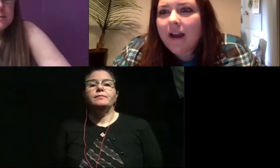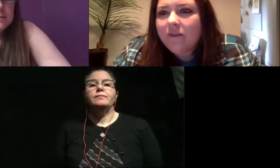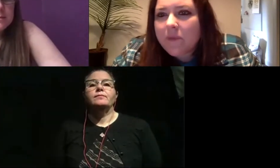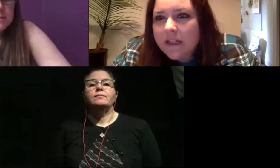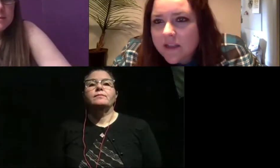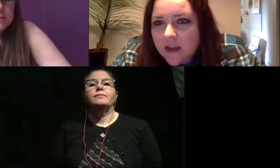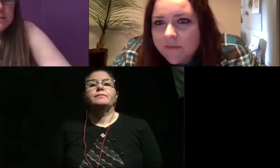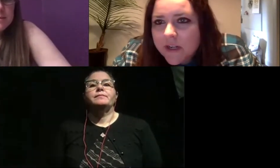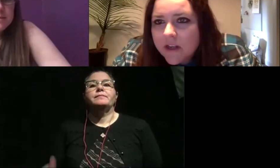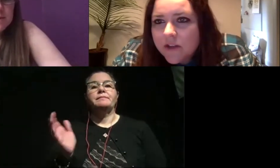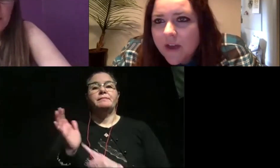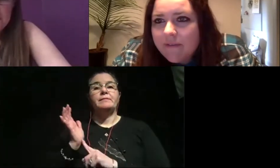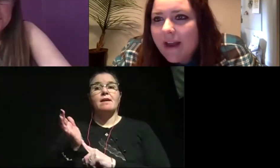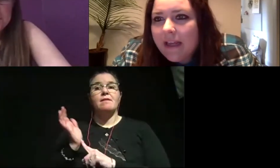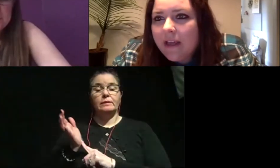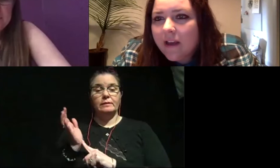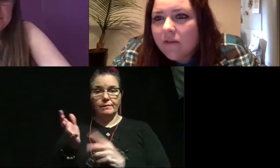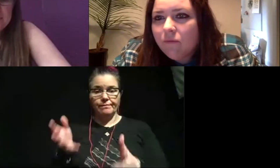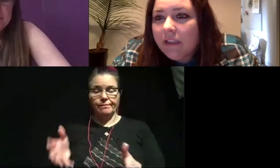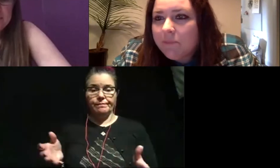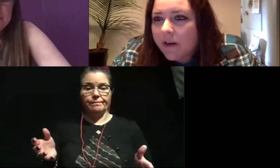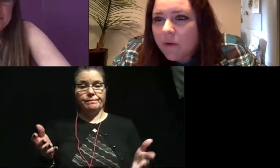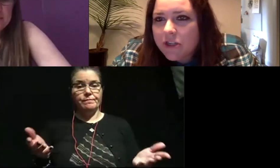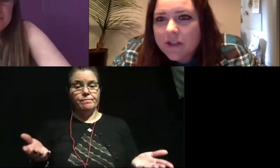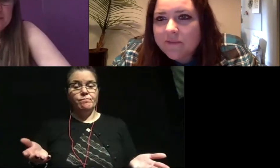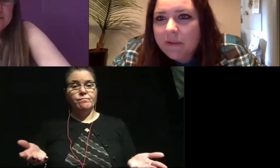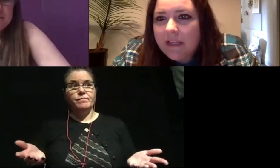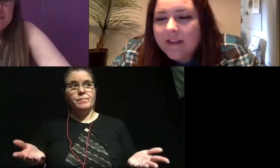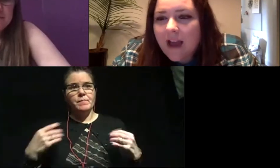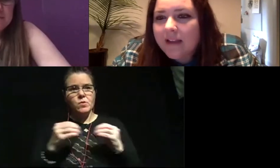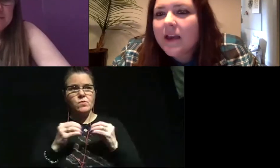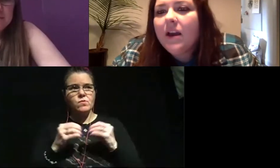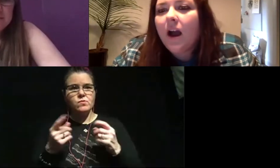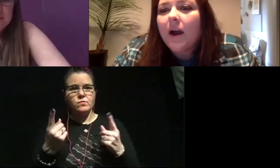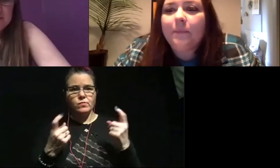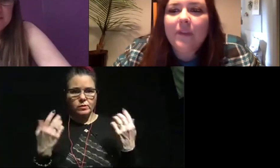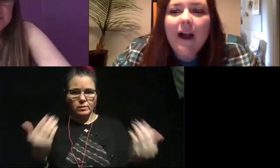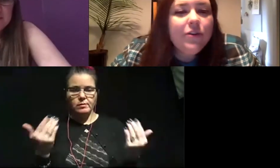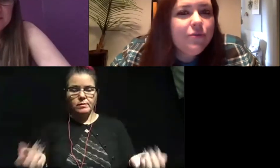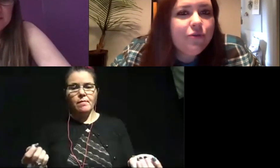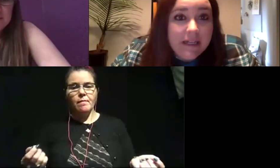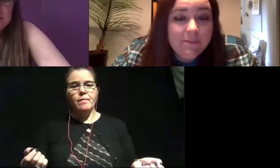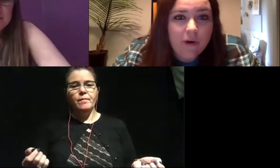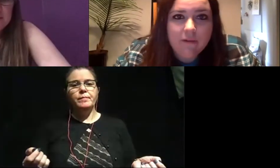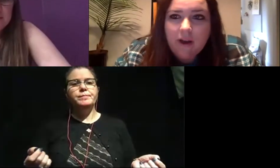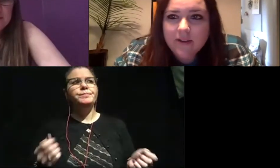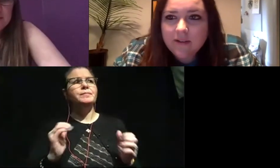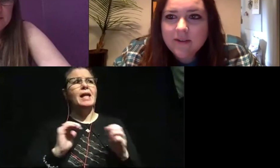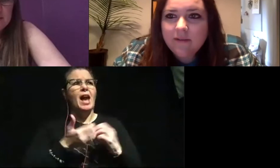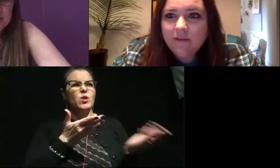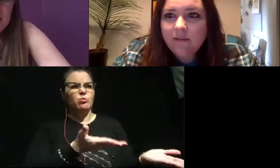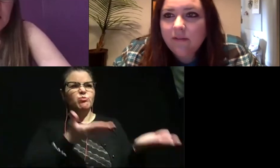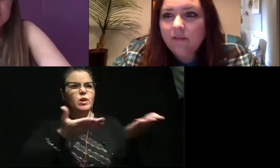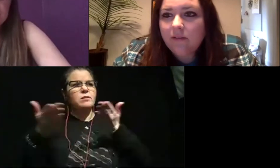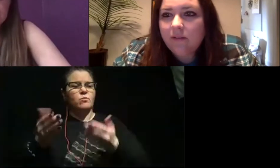five minutes left to get any really burning questions. Please ask. Um, how do you transport your fossils?